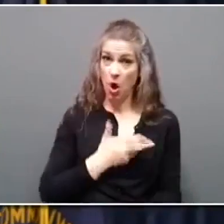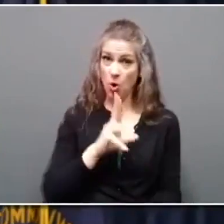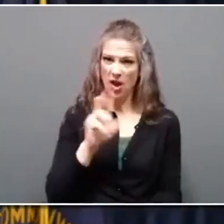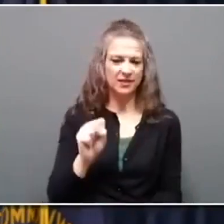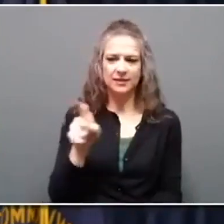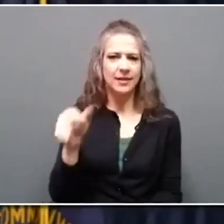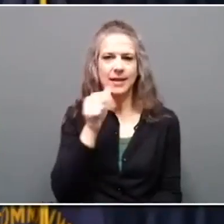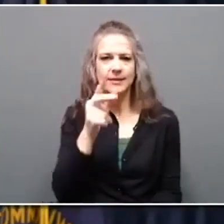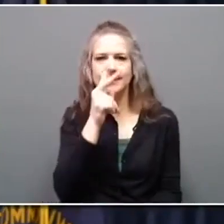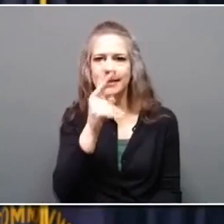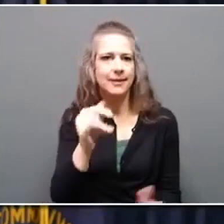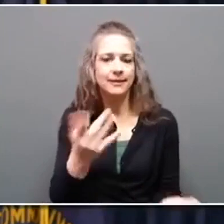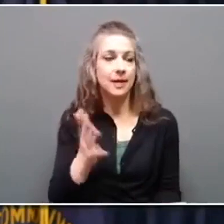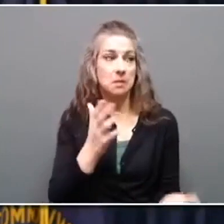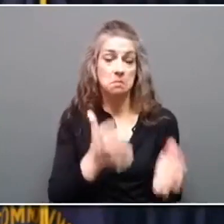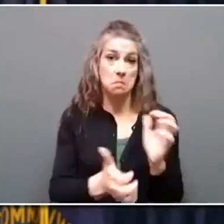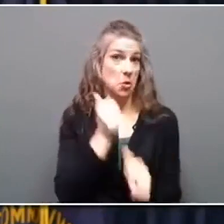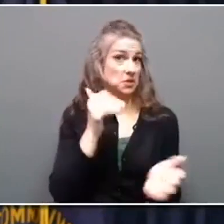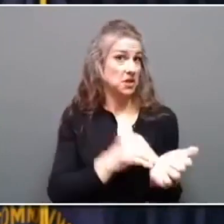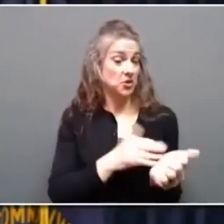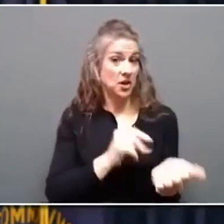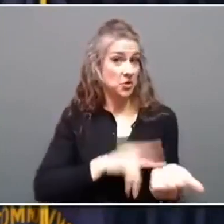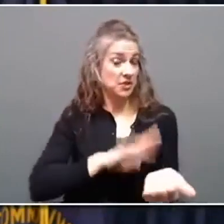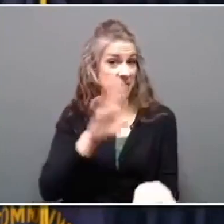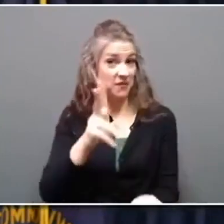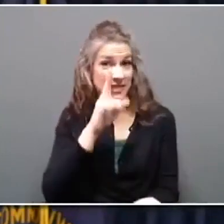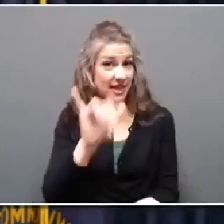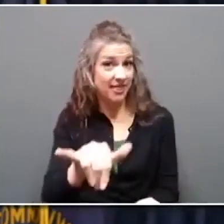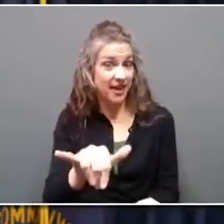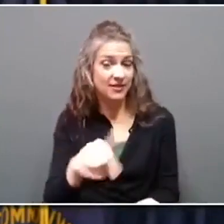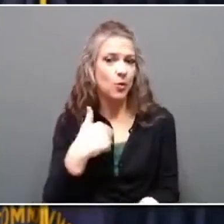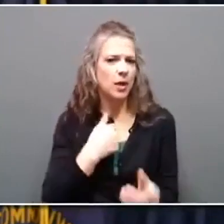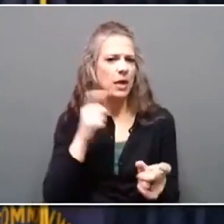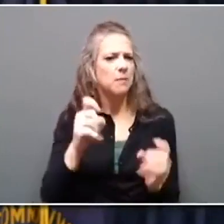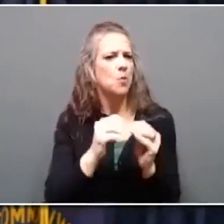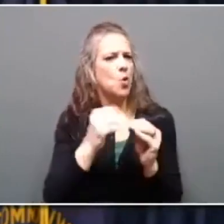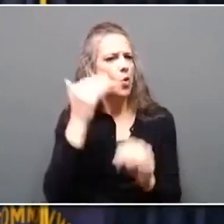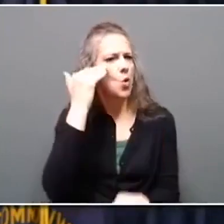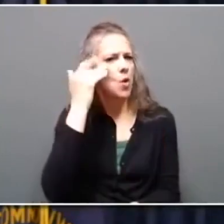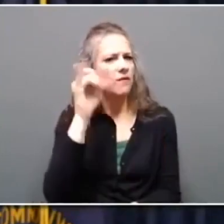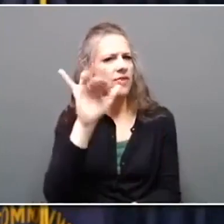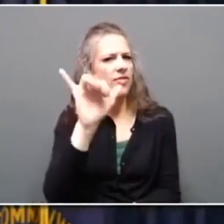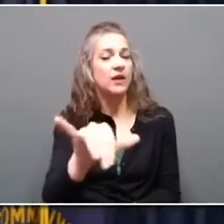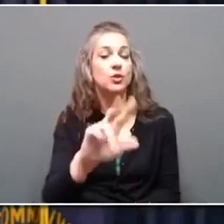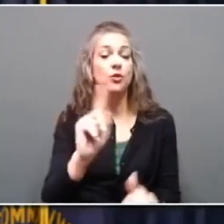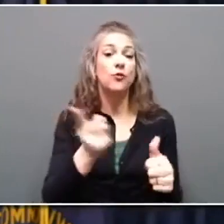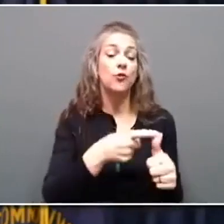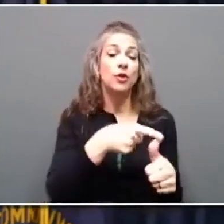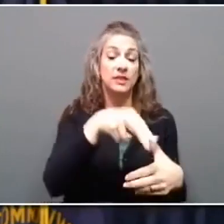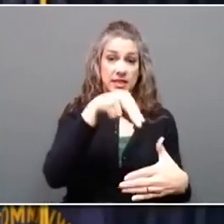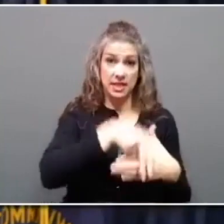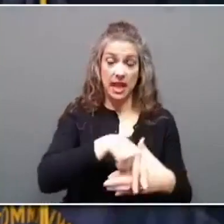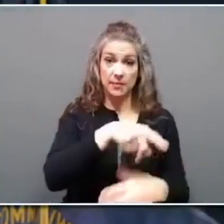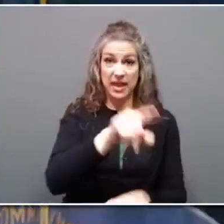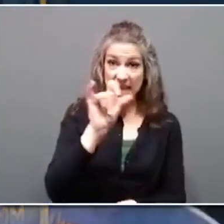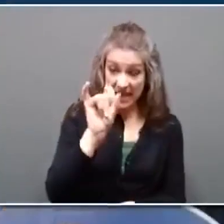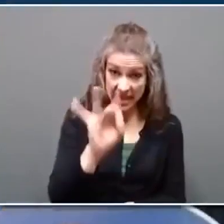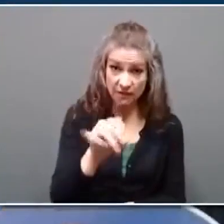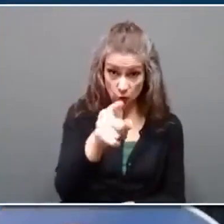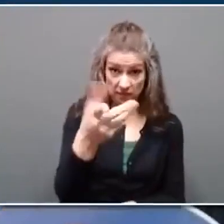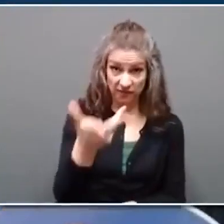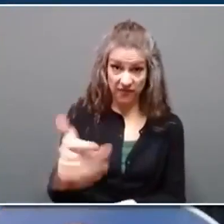nurses have never seen it, and it's something we all need to be more aware of. So for the first slide, if you are vaccinated,